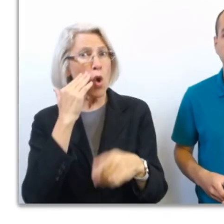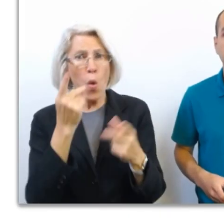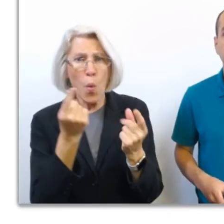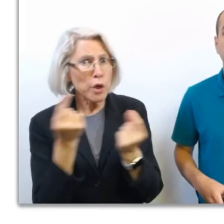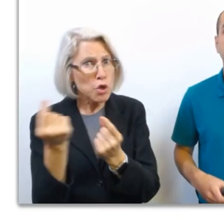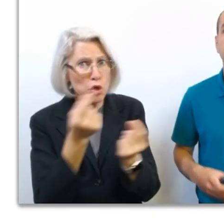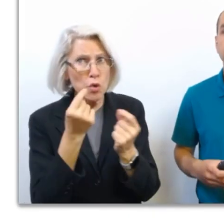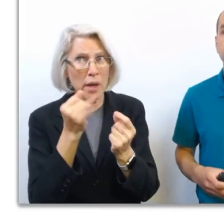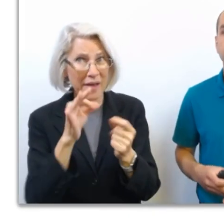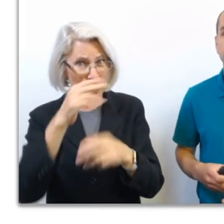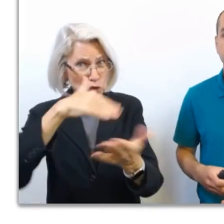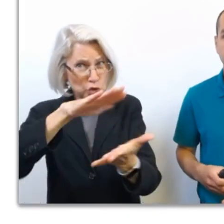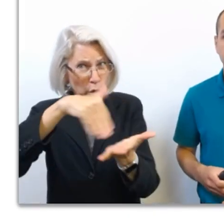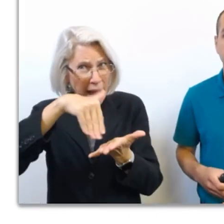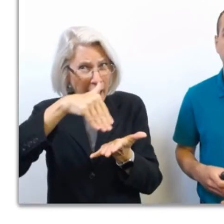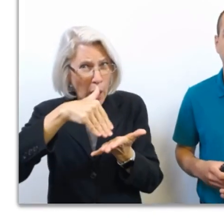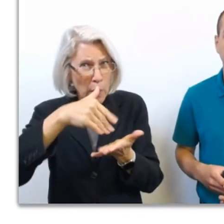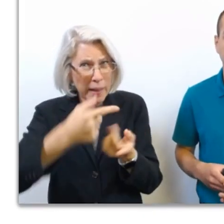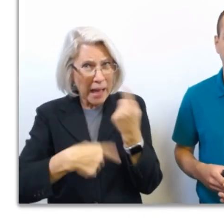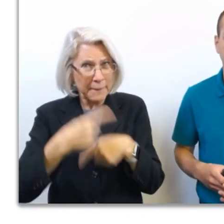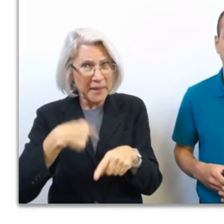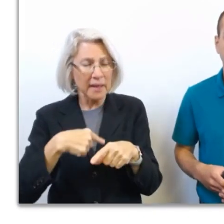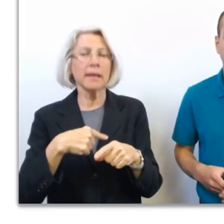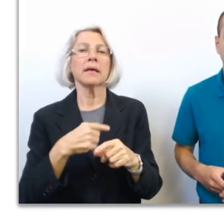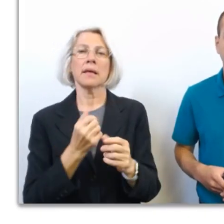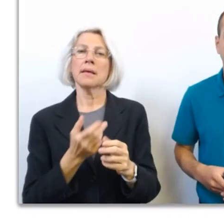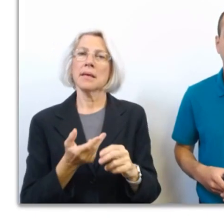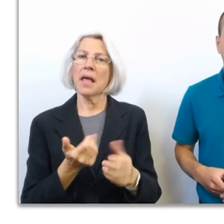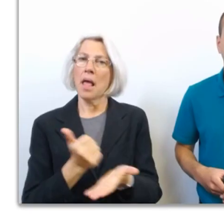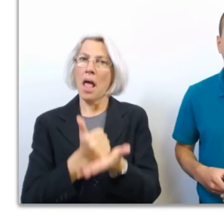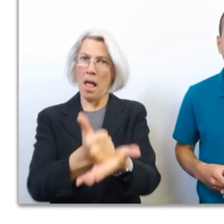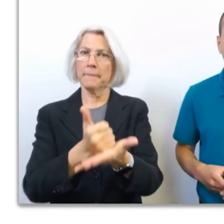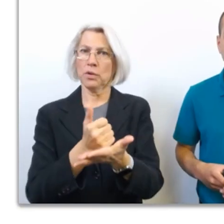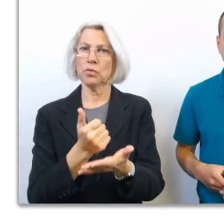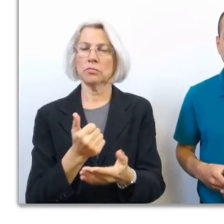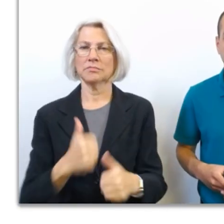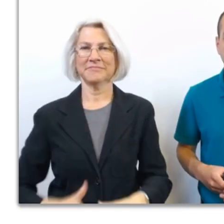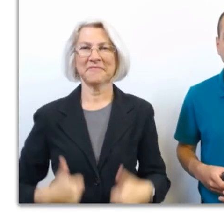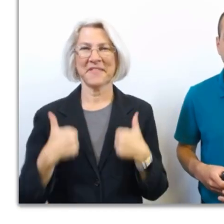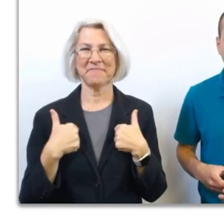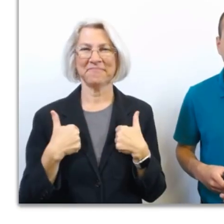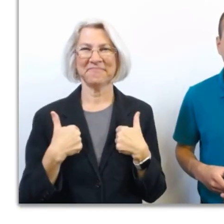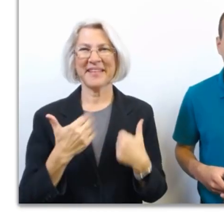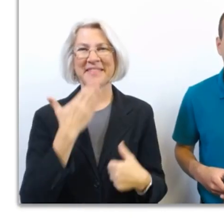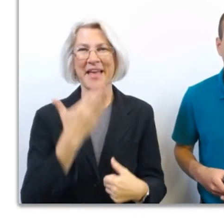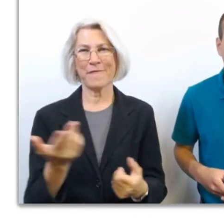your way will increase the chances of weathering the storm. Thanks for joining us.